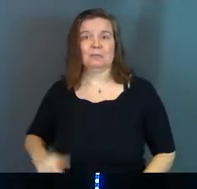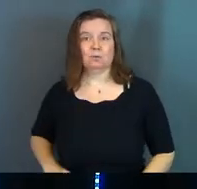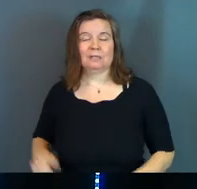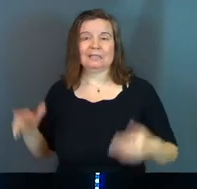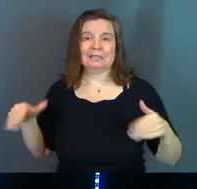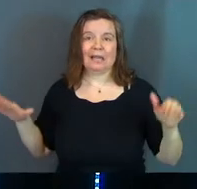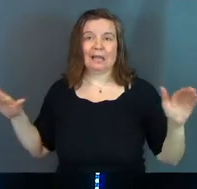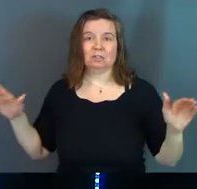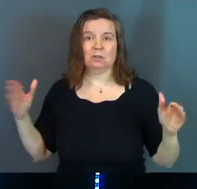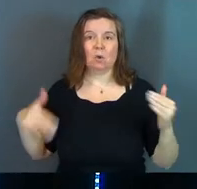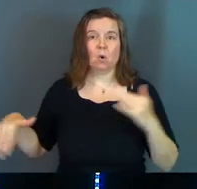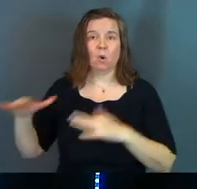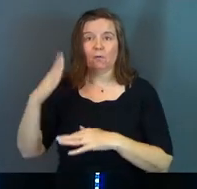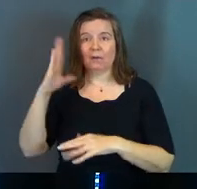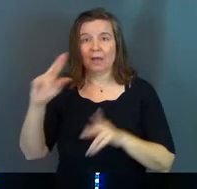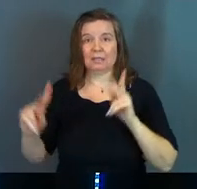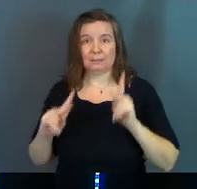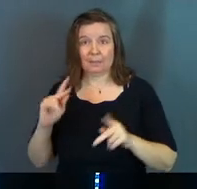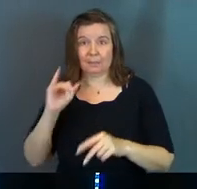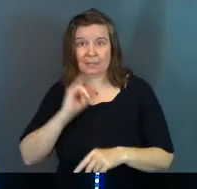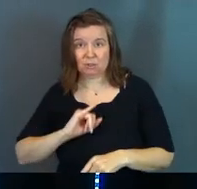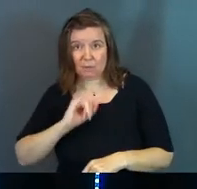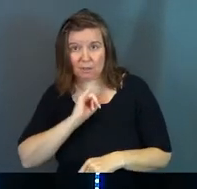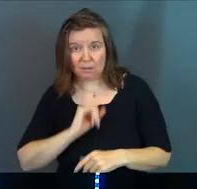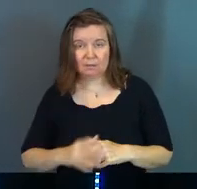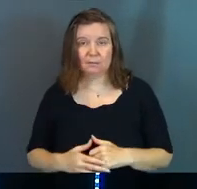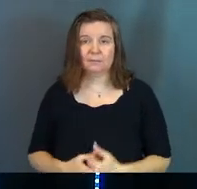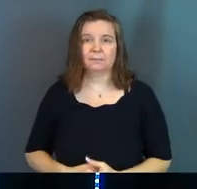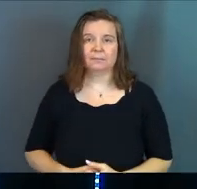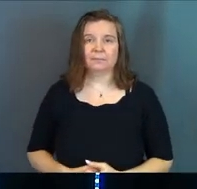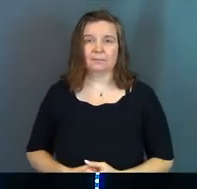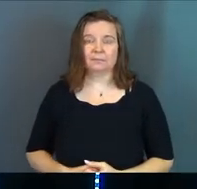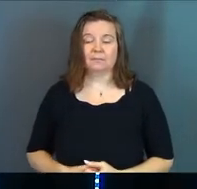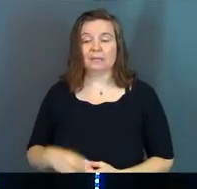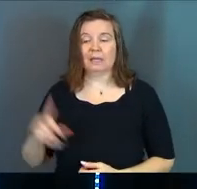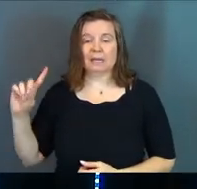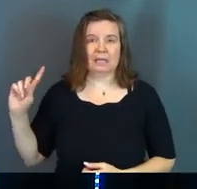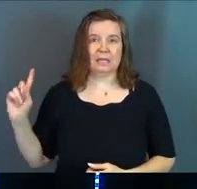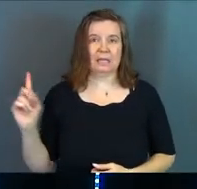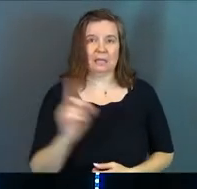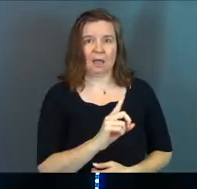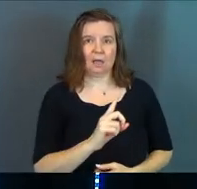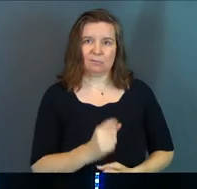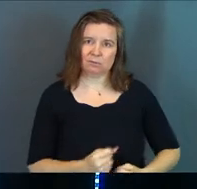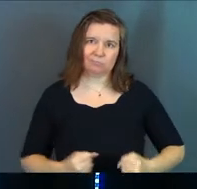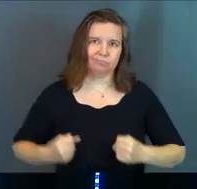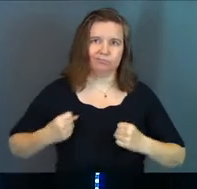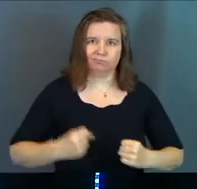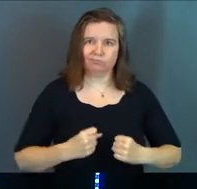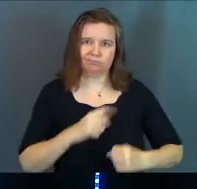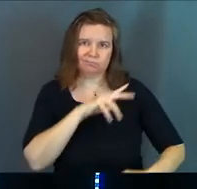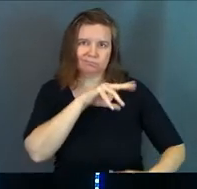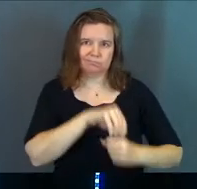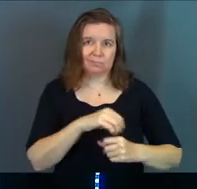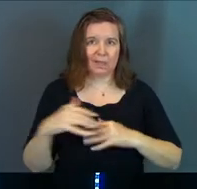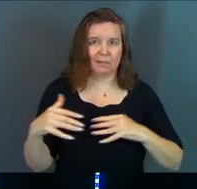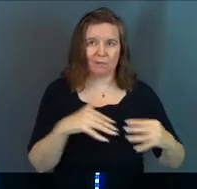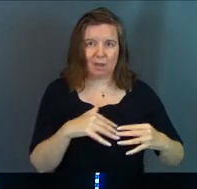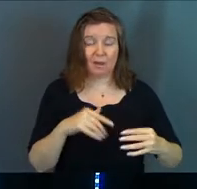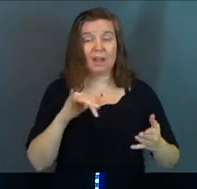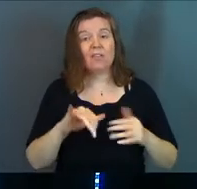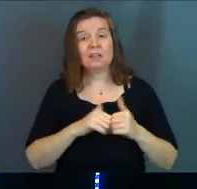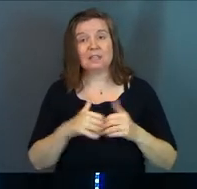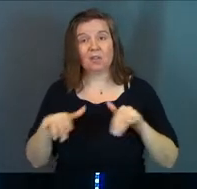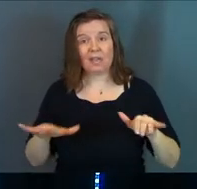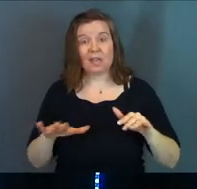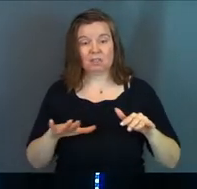angel over God's people, Israel. He comes to lend muscle to the fight. And